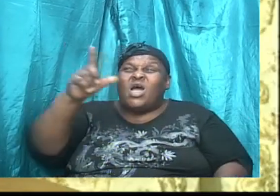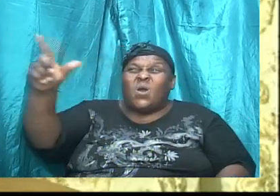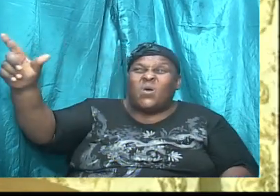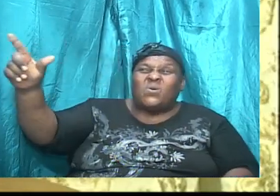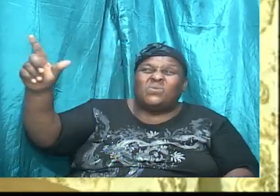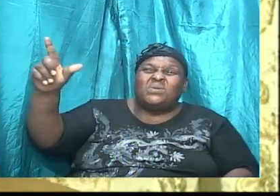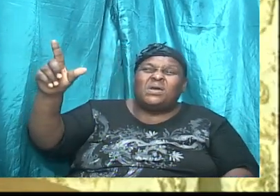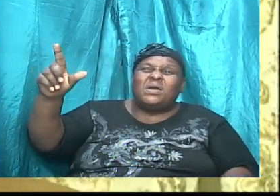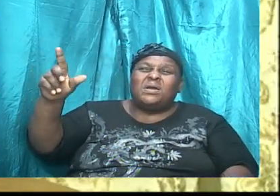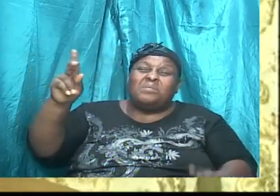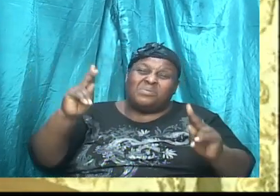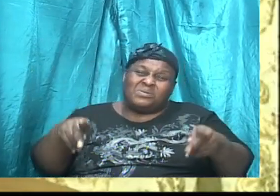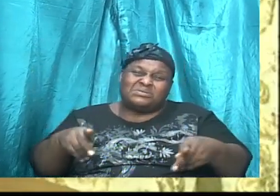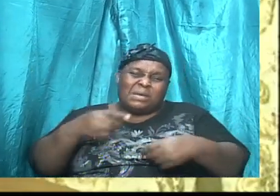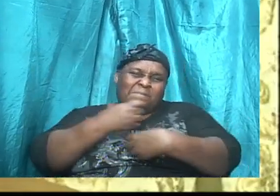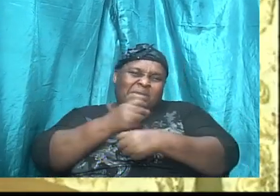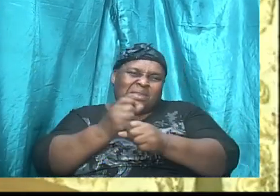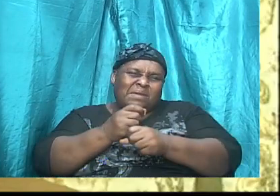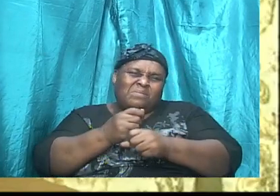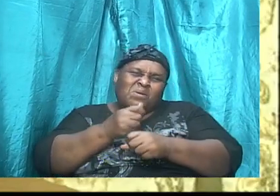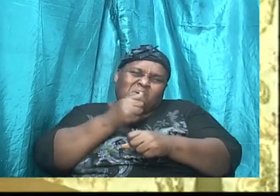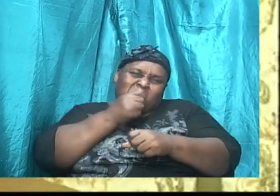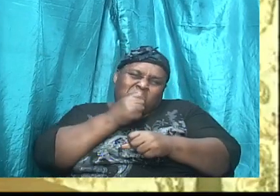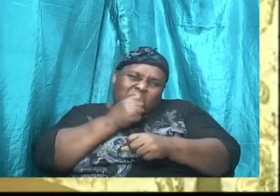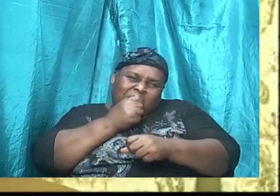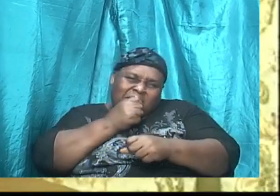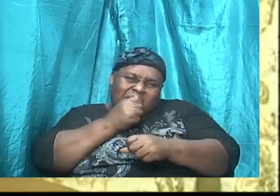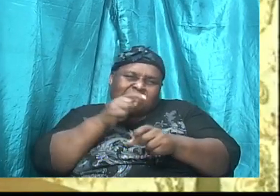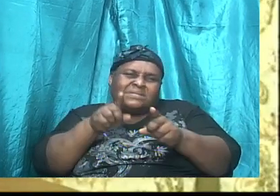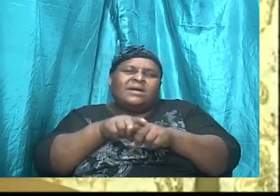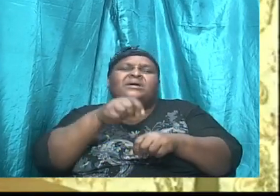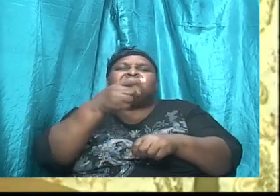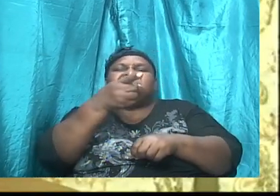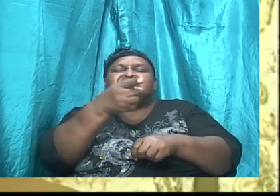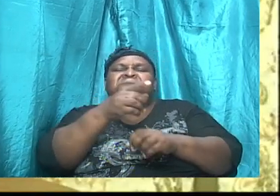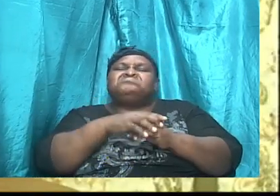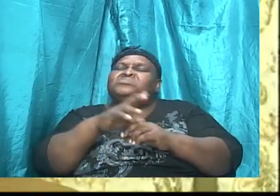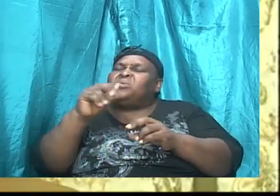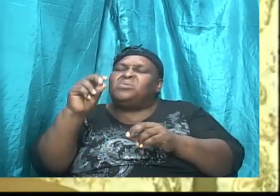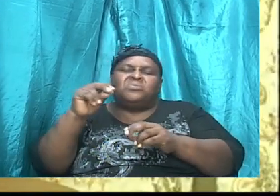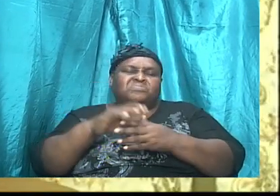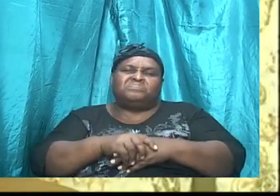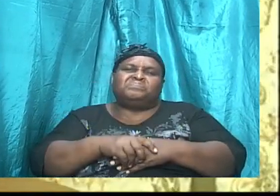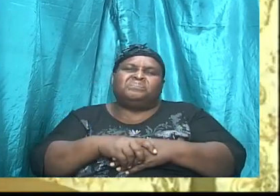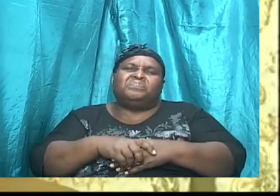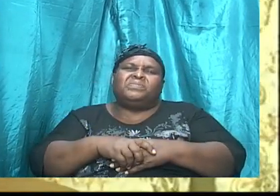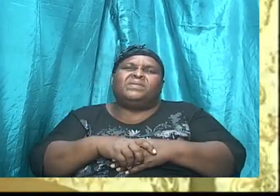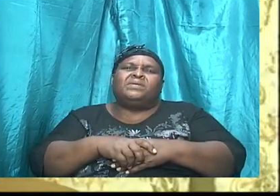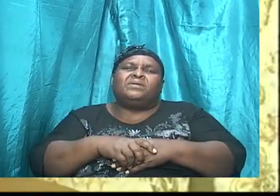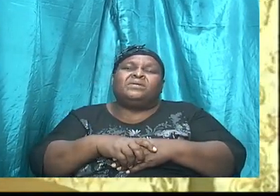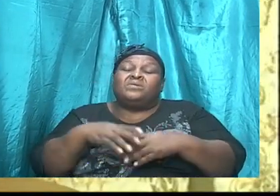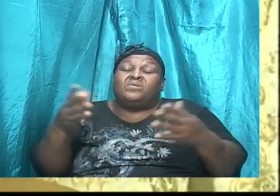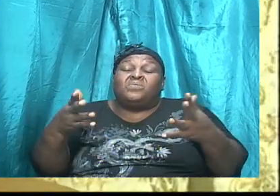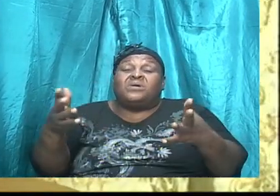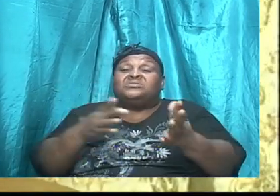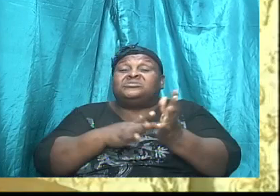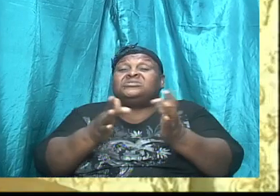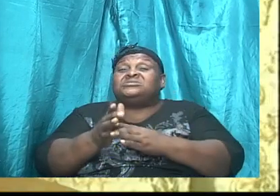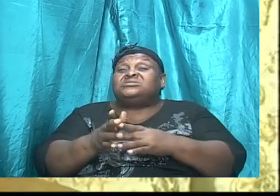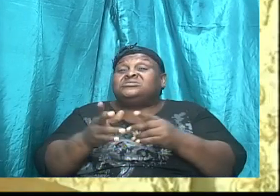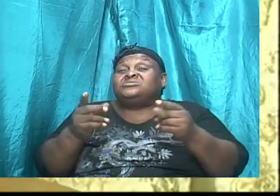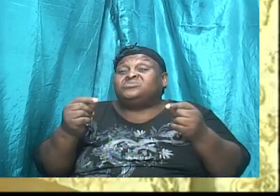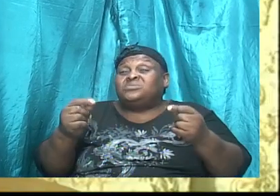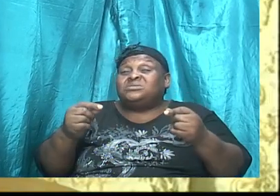quiet as me. Or take me and make me as, you know, that loud person. No. What Christ is doing is that he is